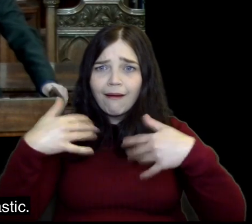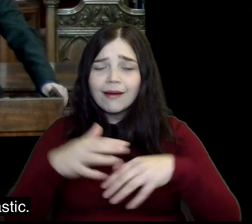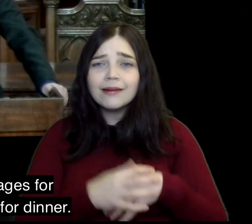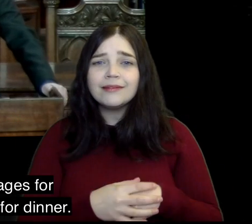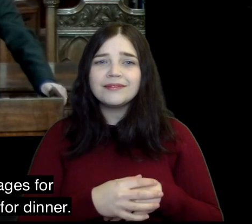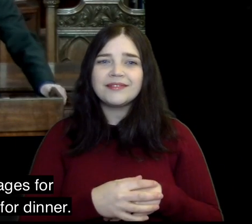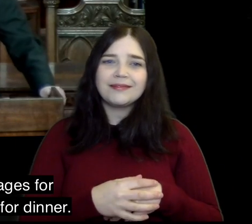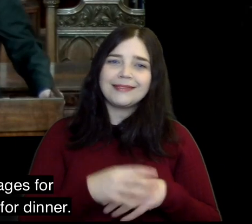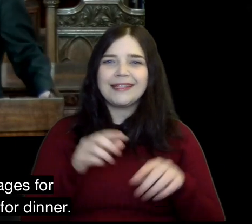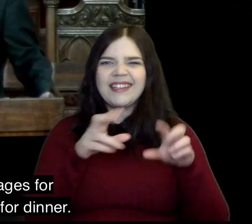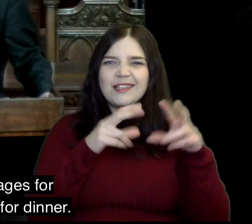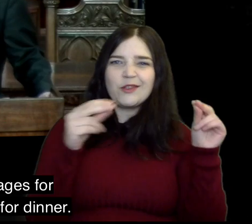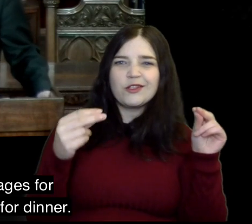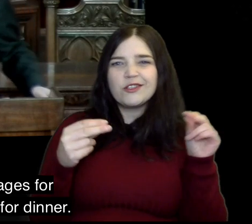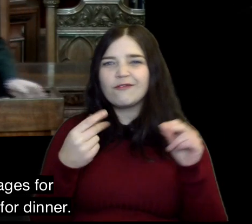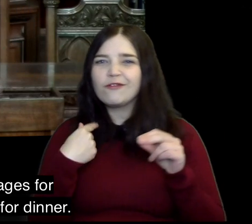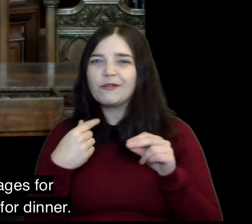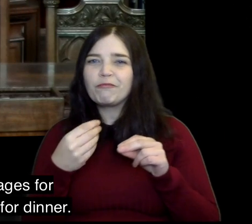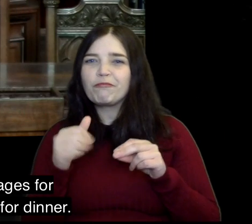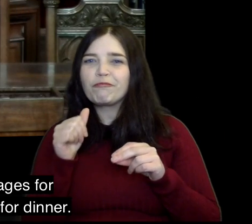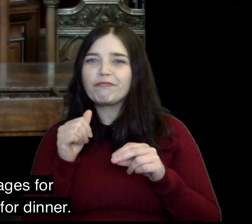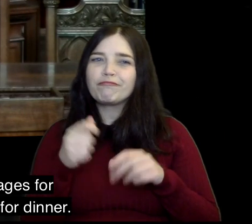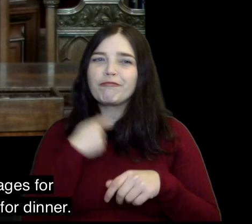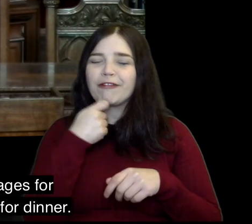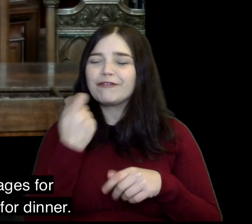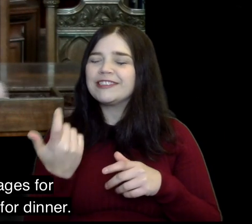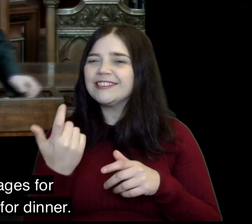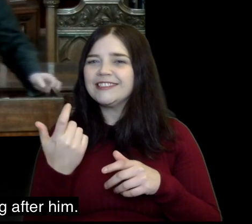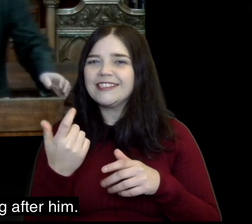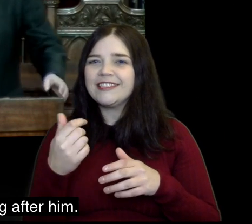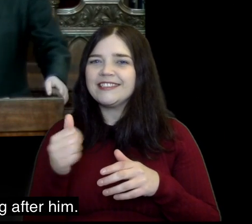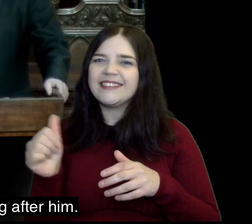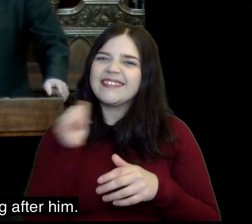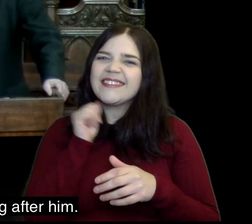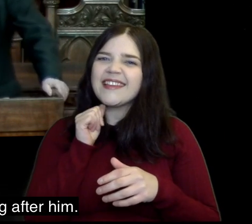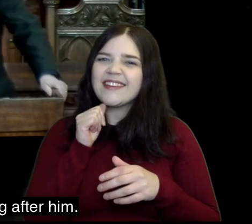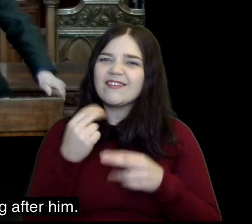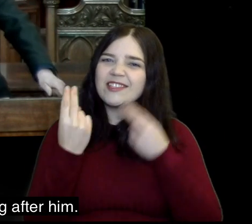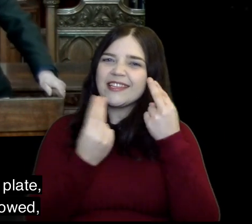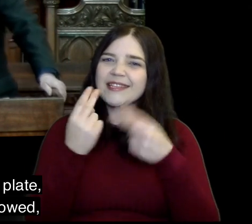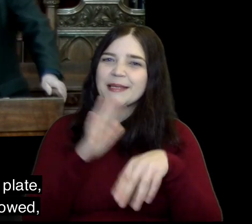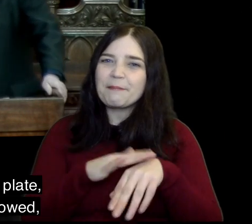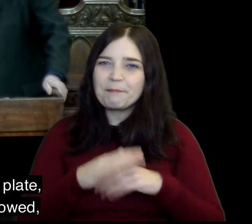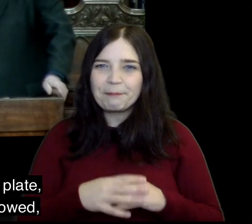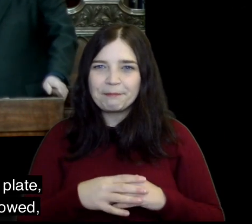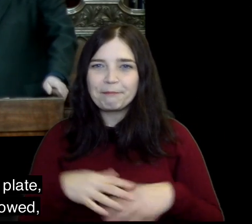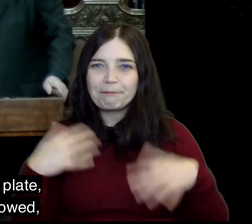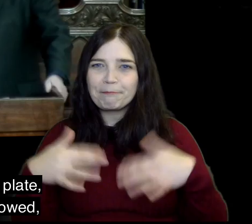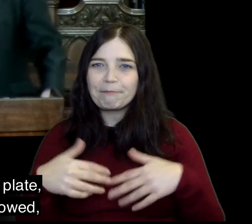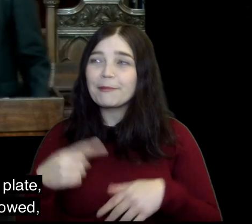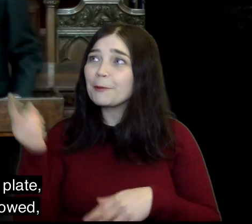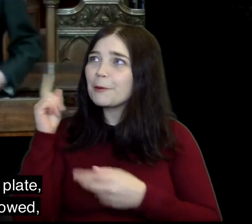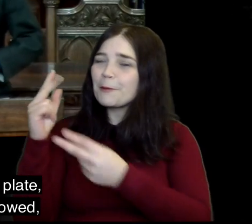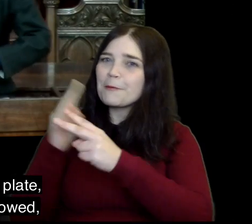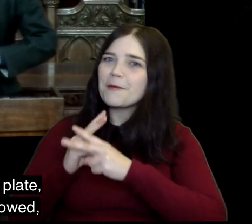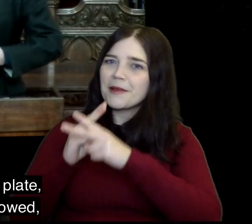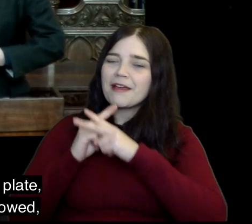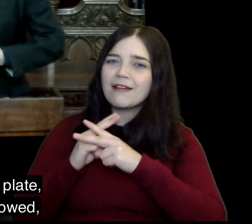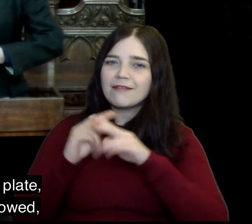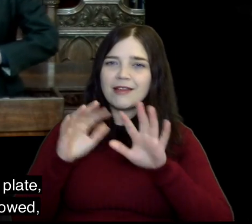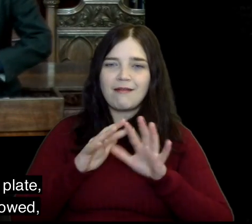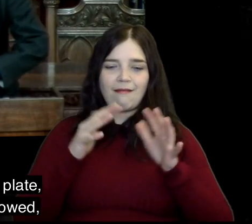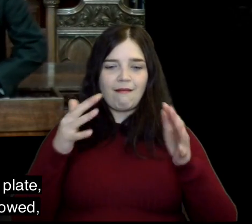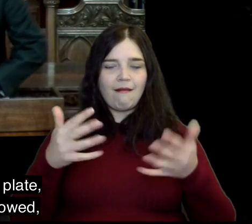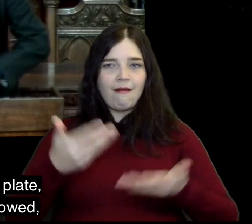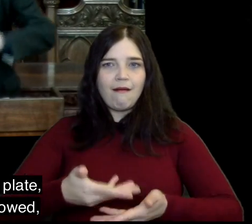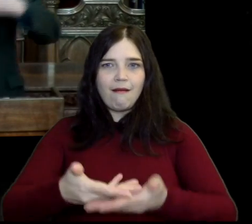kings did this was fantastic he's having sausages for breakfast and steak for dinner God is not just looking after him he's making his